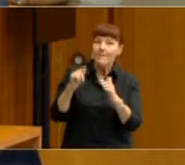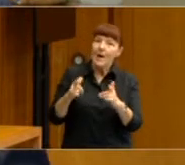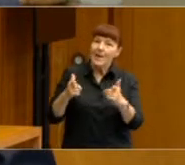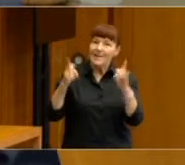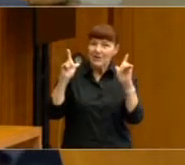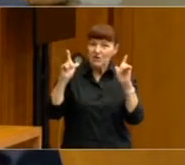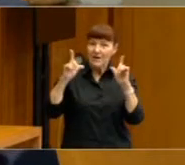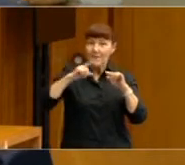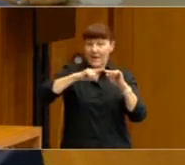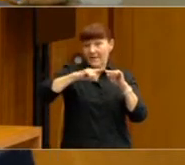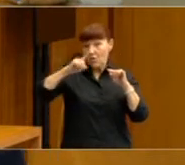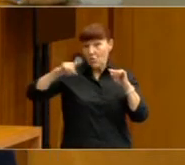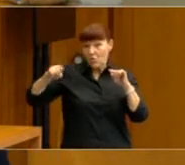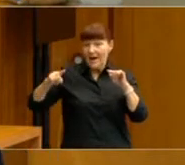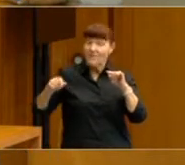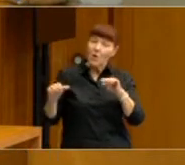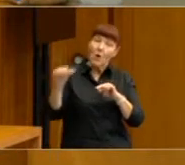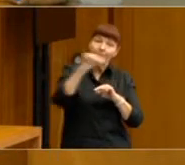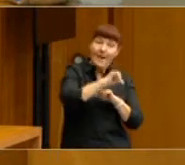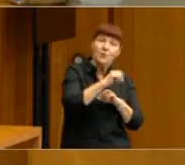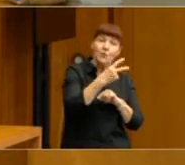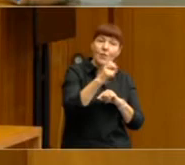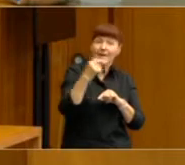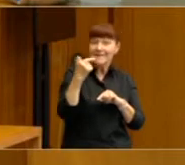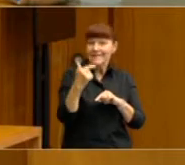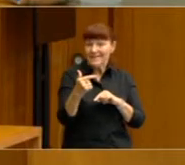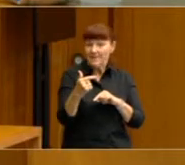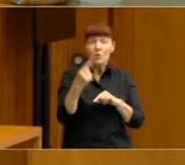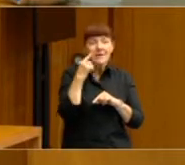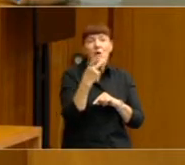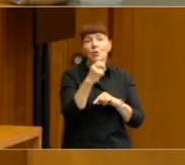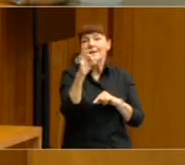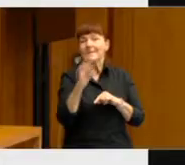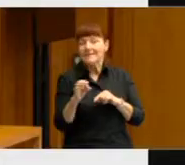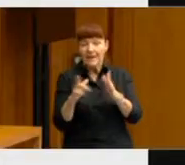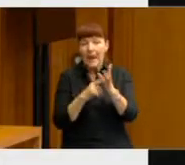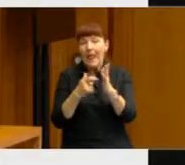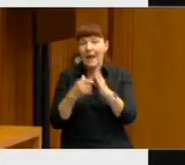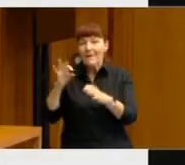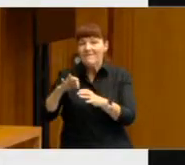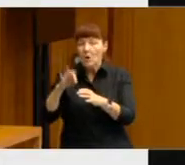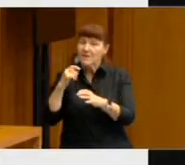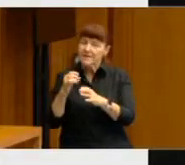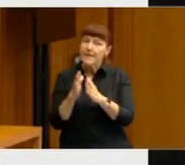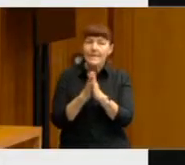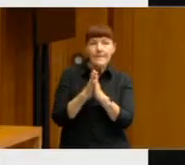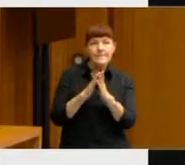compare that graph back to 2007, you can see that 20% of Labour voters said they were motivated by it. And that was when Kevin